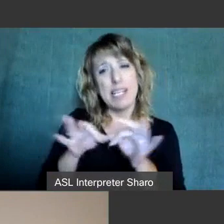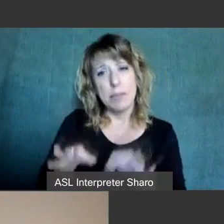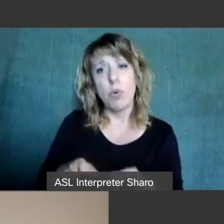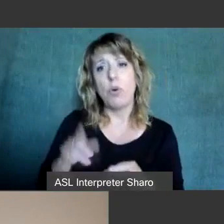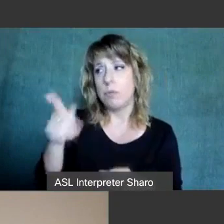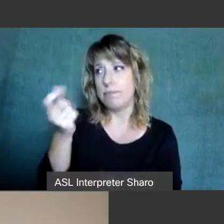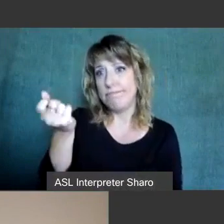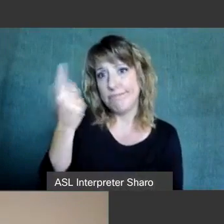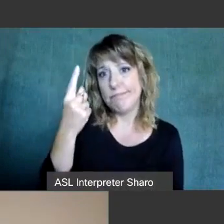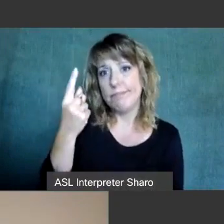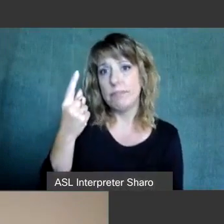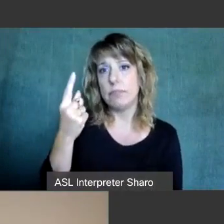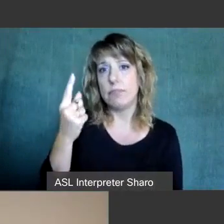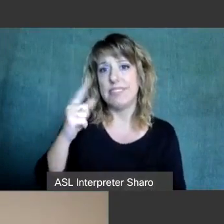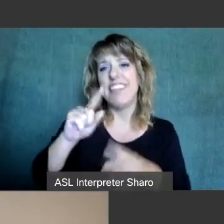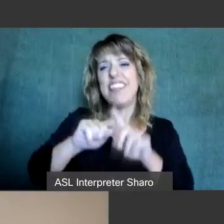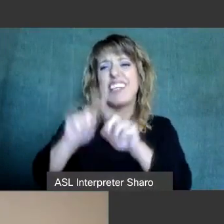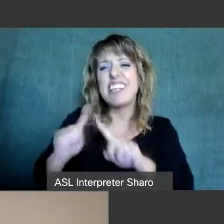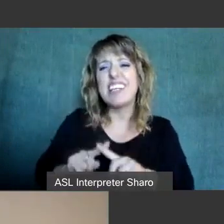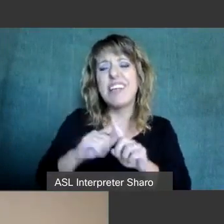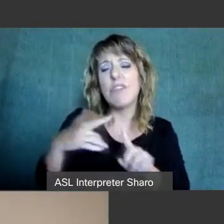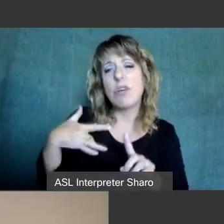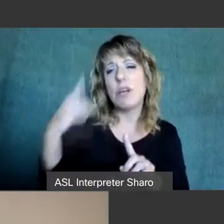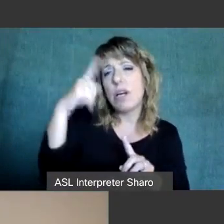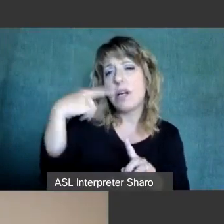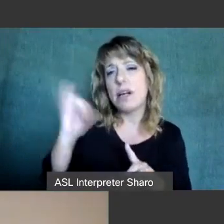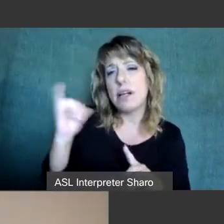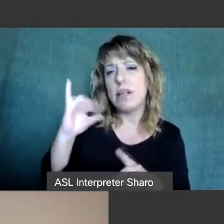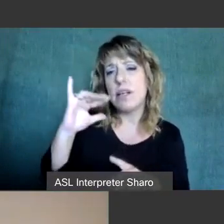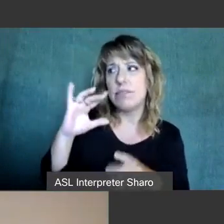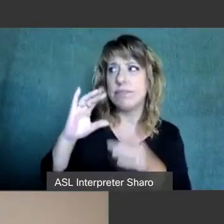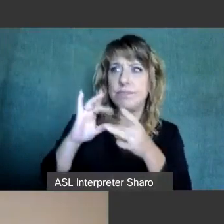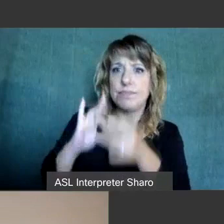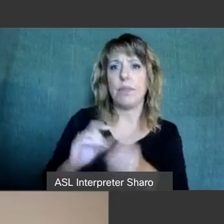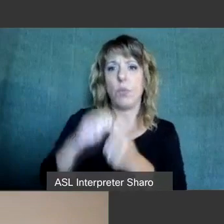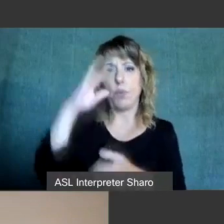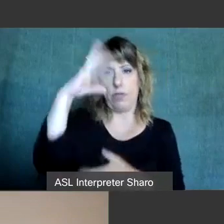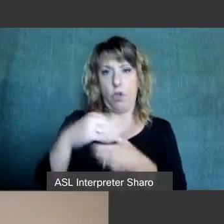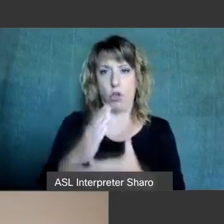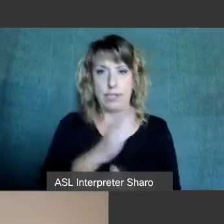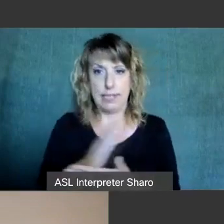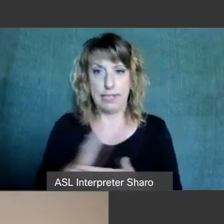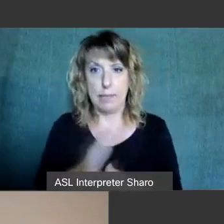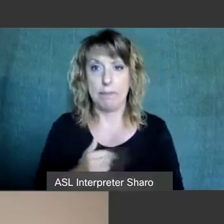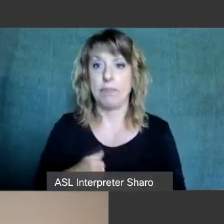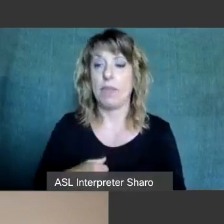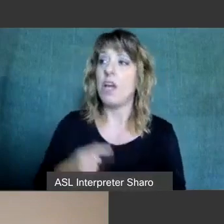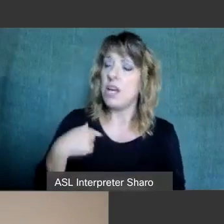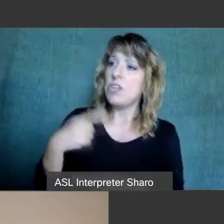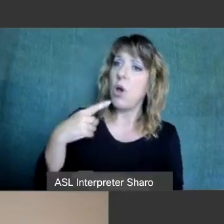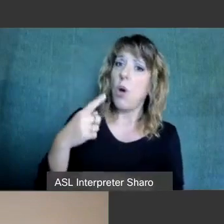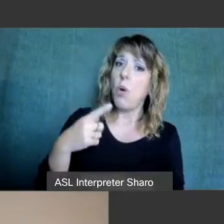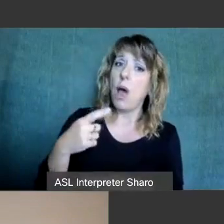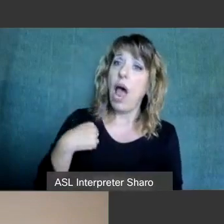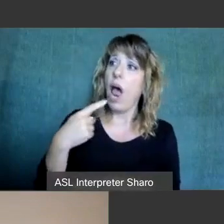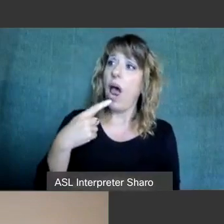the characteristics of autism. So we tell them what it is that we're going to be